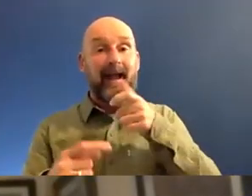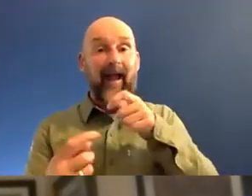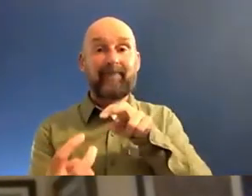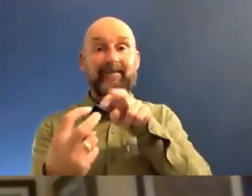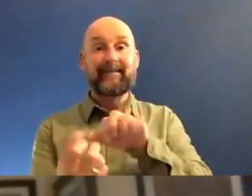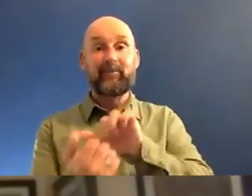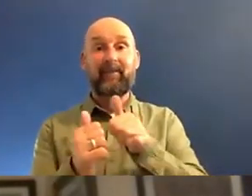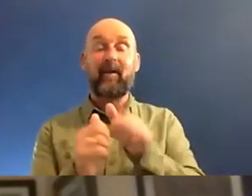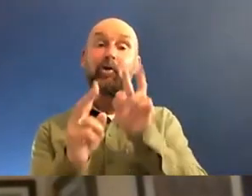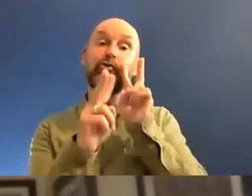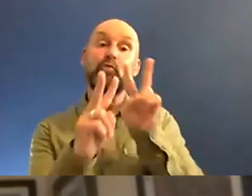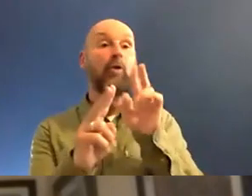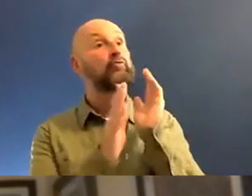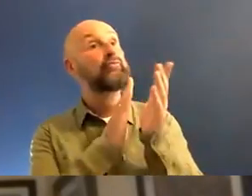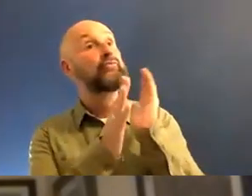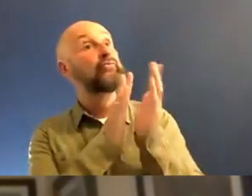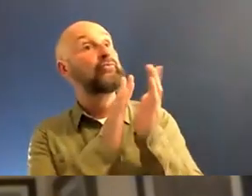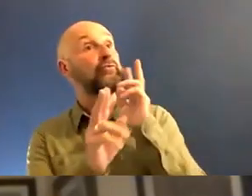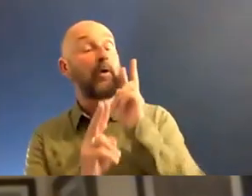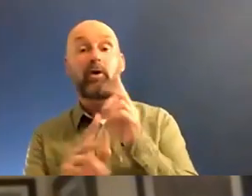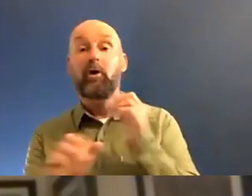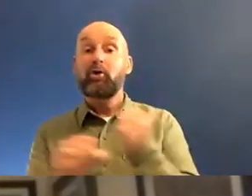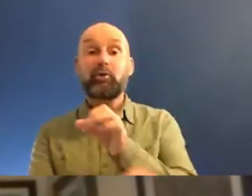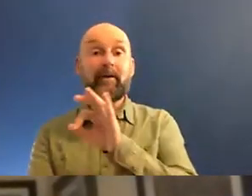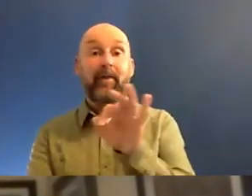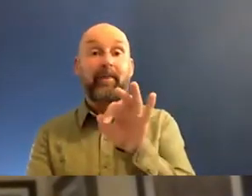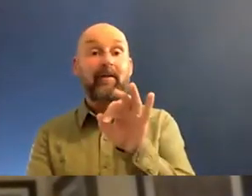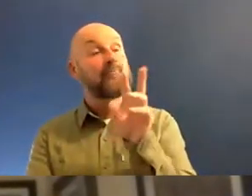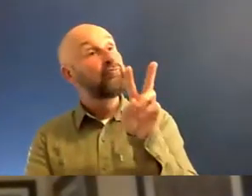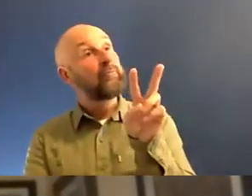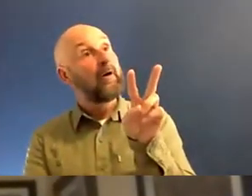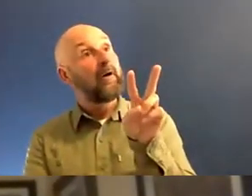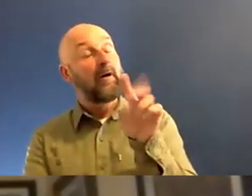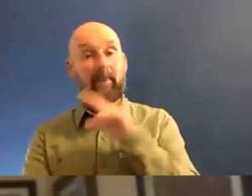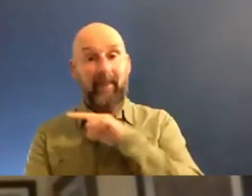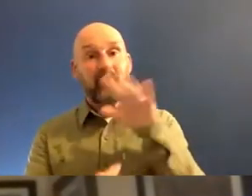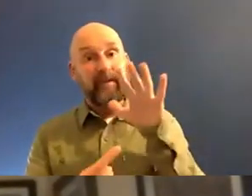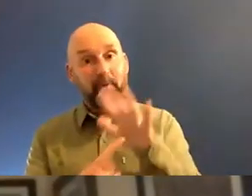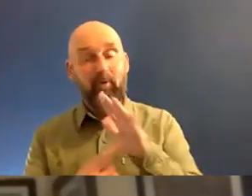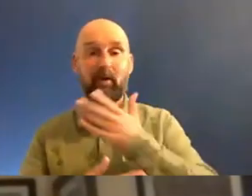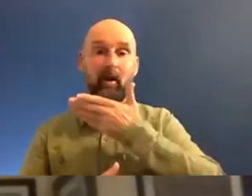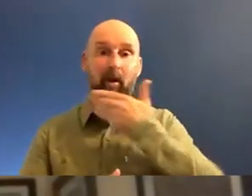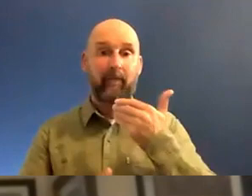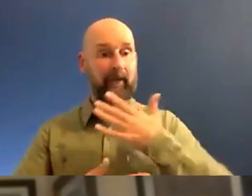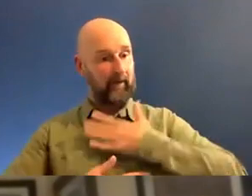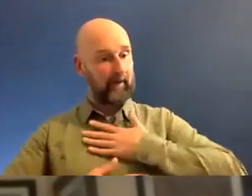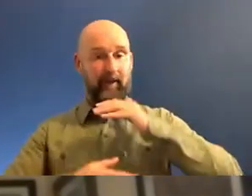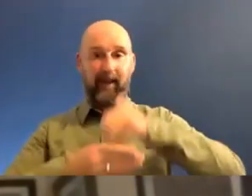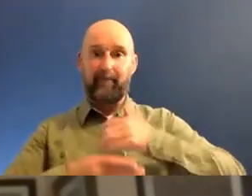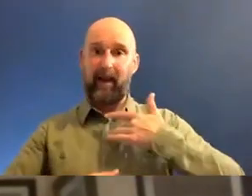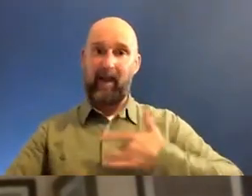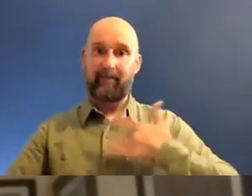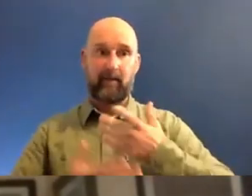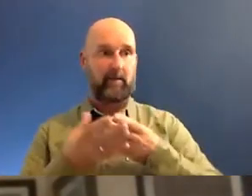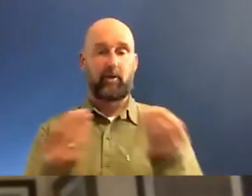friend watching the world go by and doing nothing in particular. But that was such an important, lovely, beautiful part of my life. And now it's not